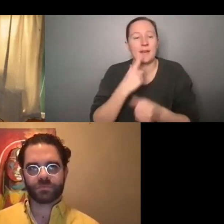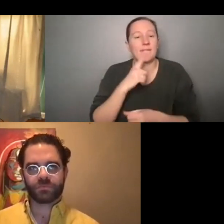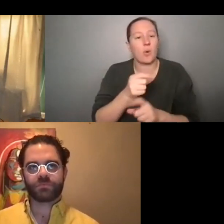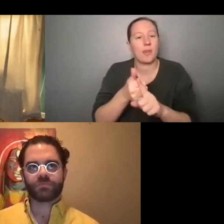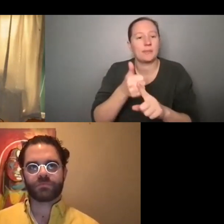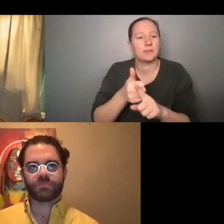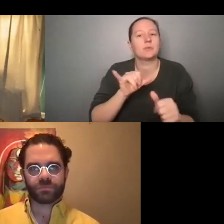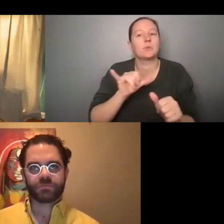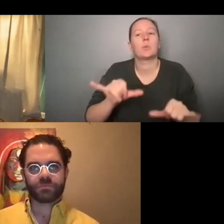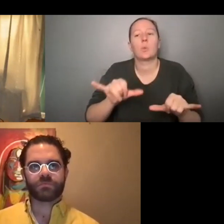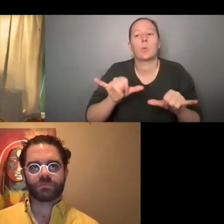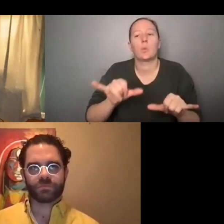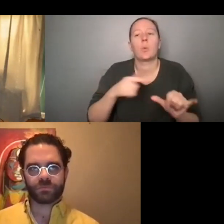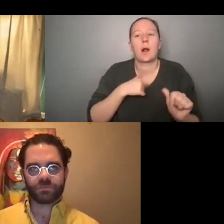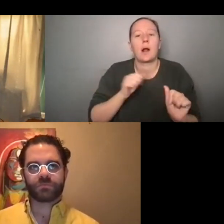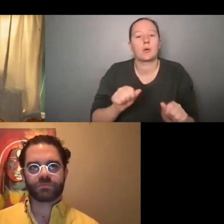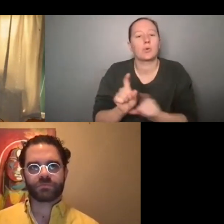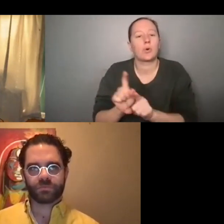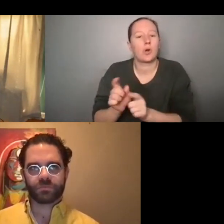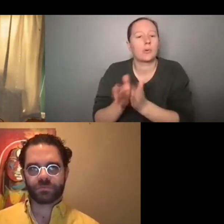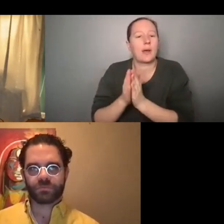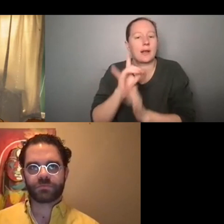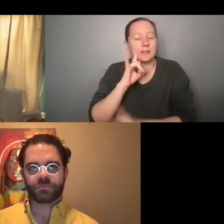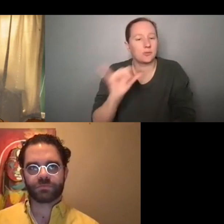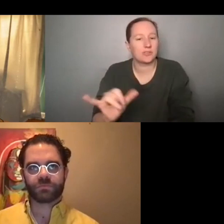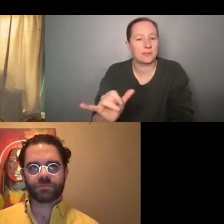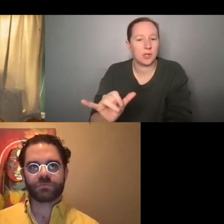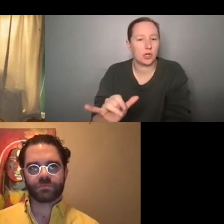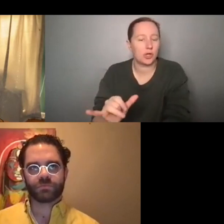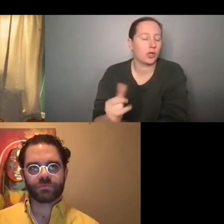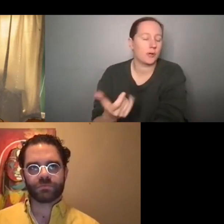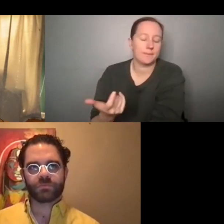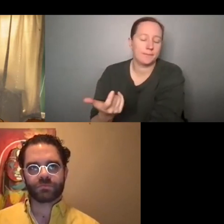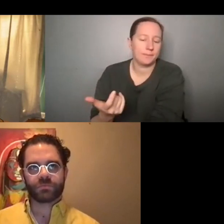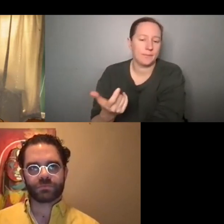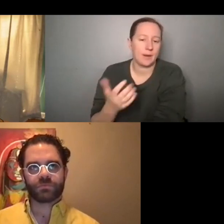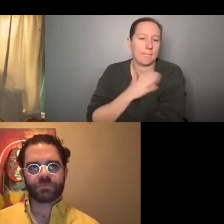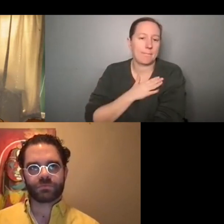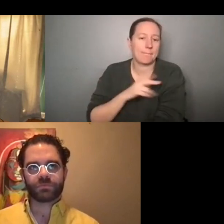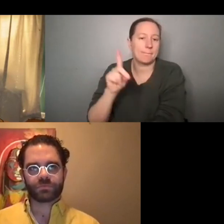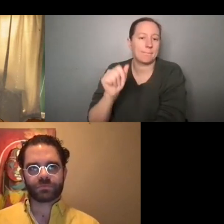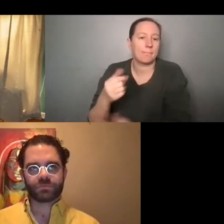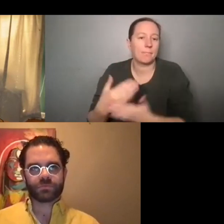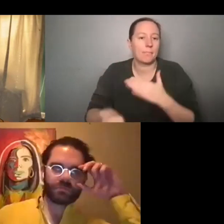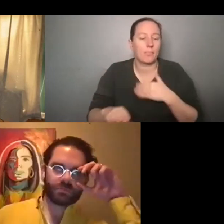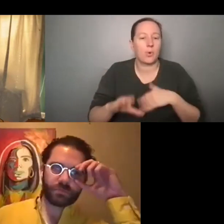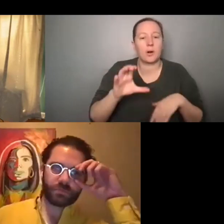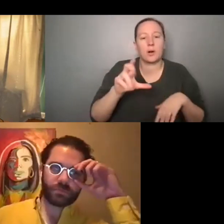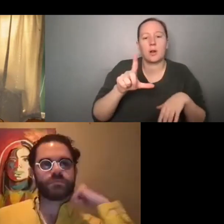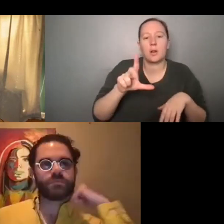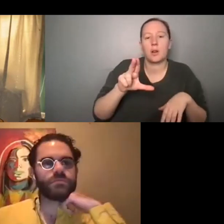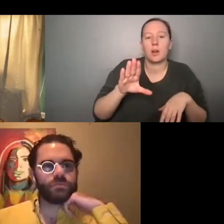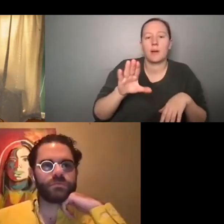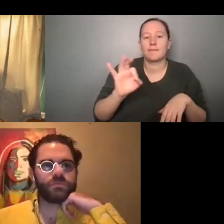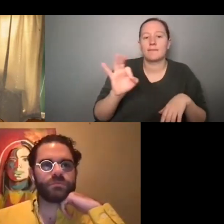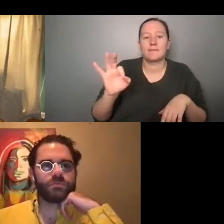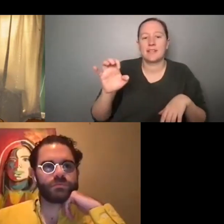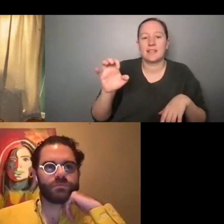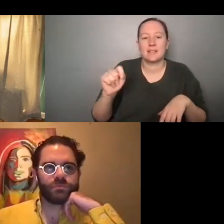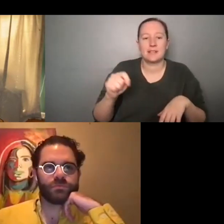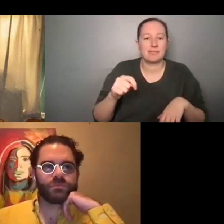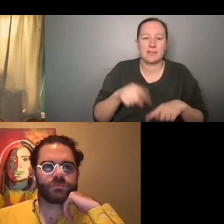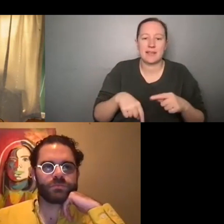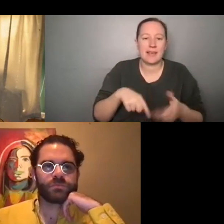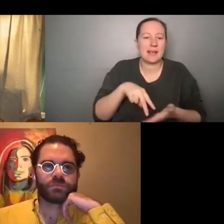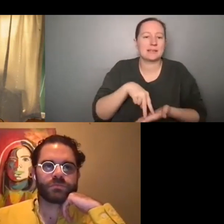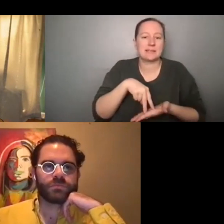Oh, this is a thing that I could also ask for that could help me. Like, um, my disability was born with club feet. So I, it's difficult for me to stand for